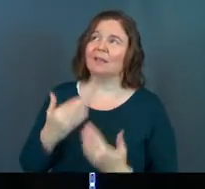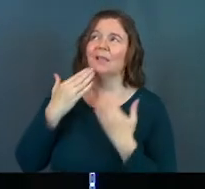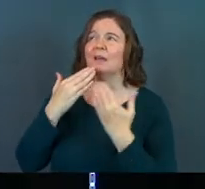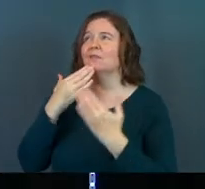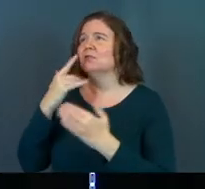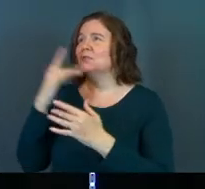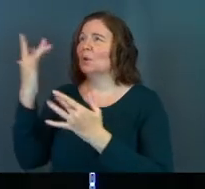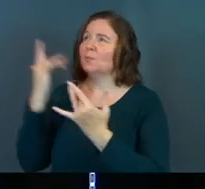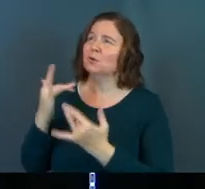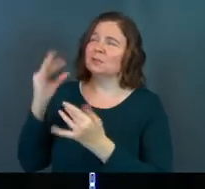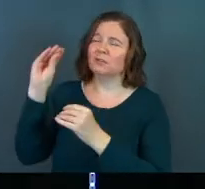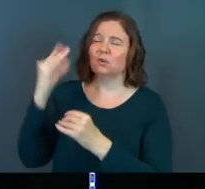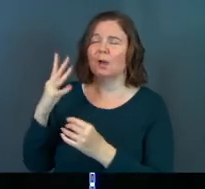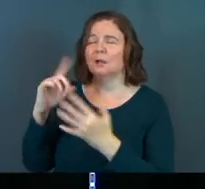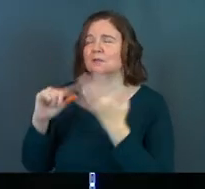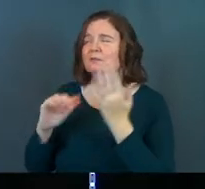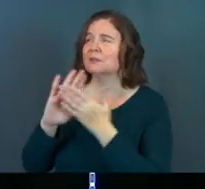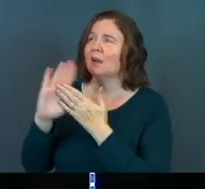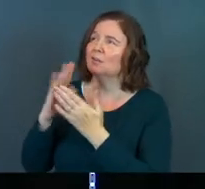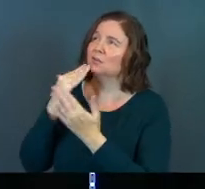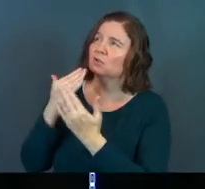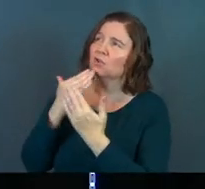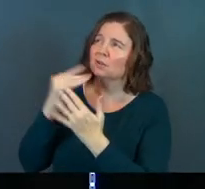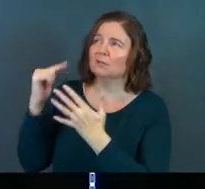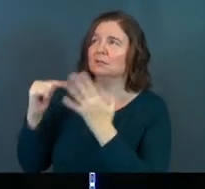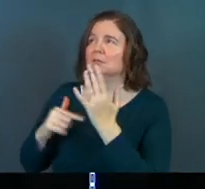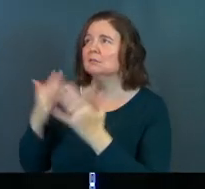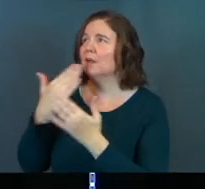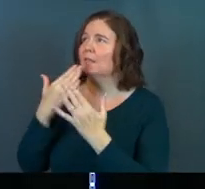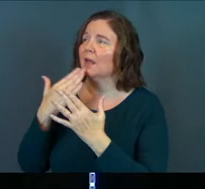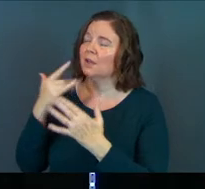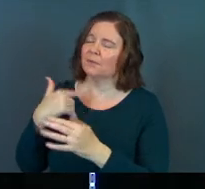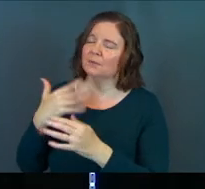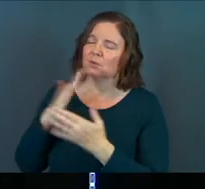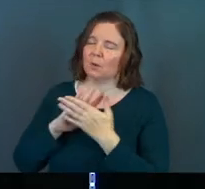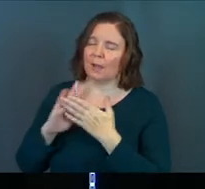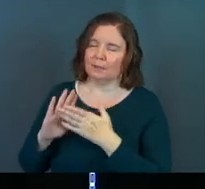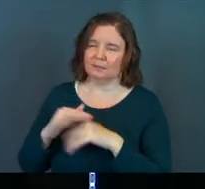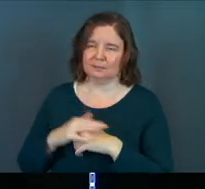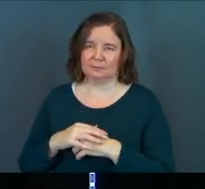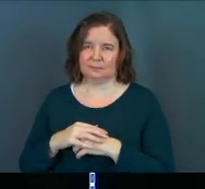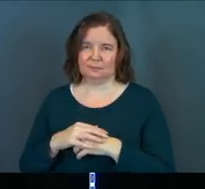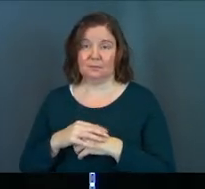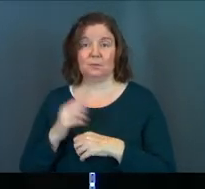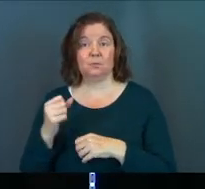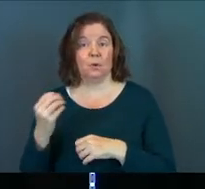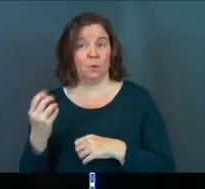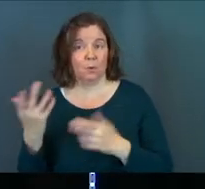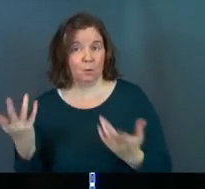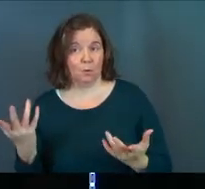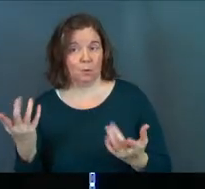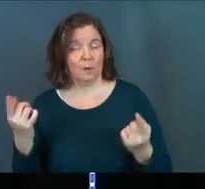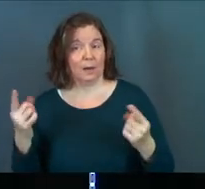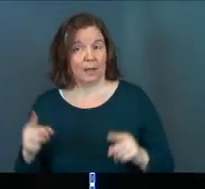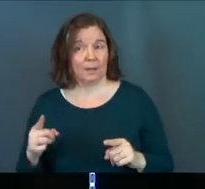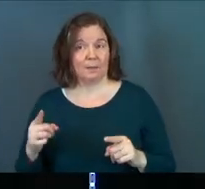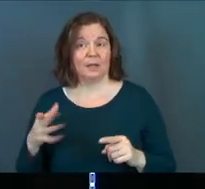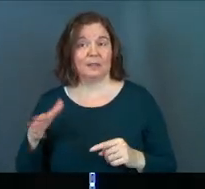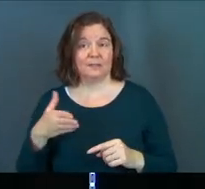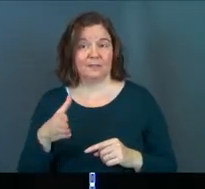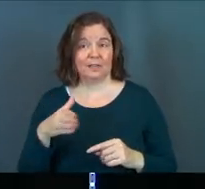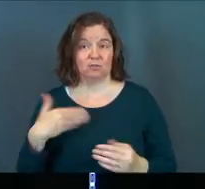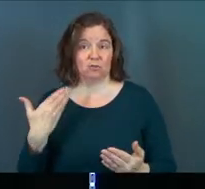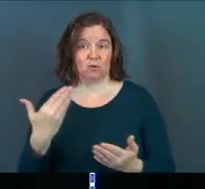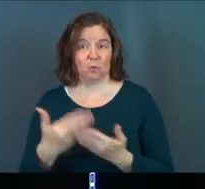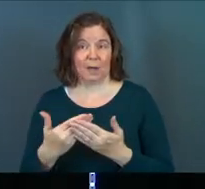He's thanking God for his mercy, for his grace, for his kindness. He's like, you're so good. Thank you for being so kind. And so what happens is the fish